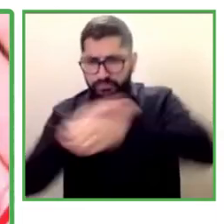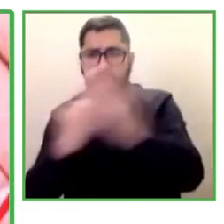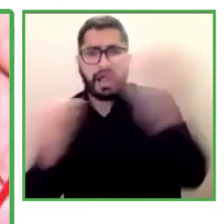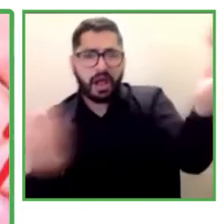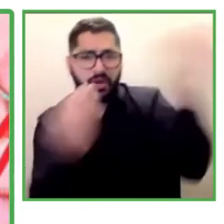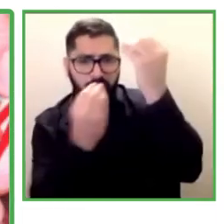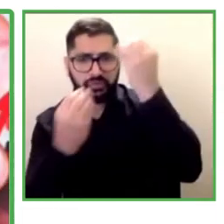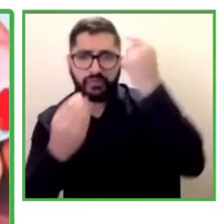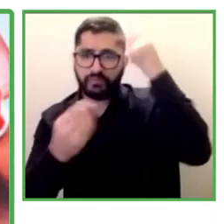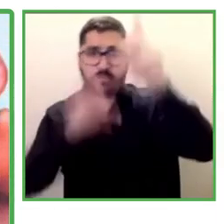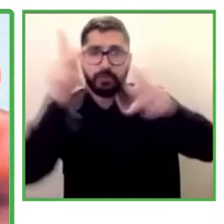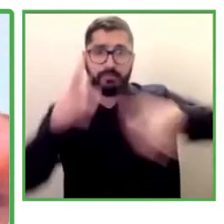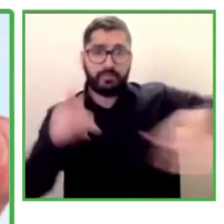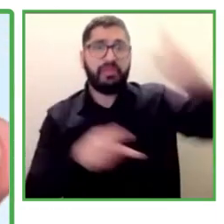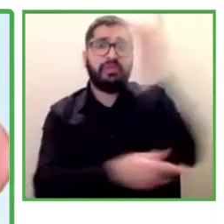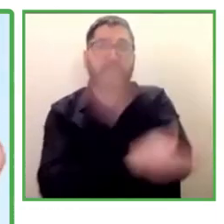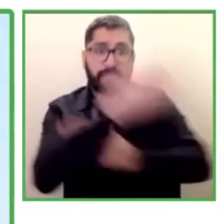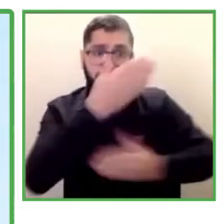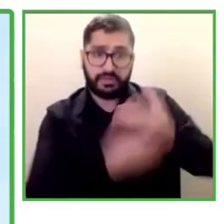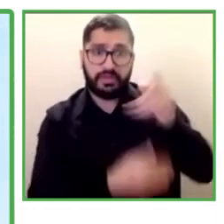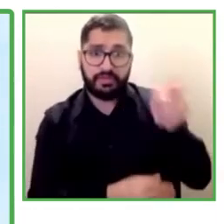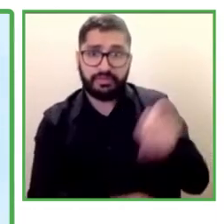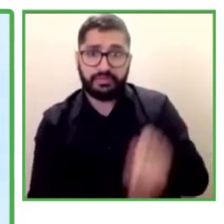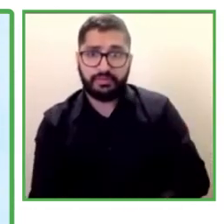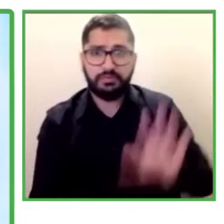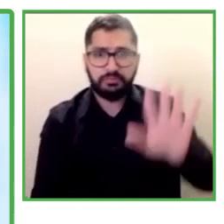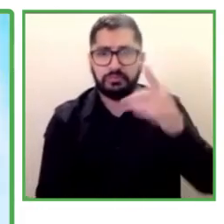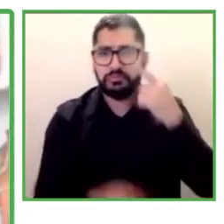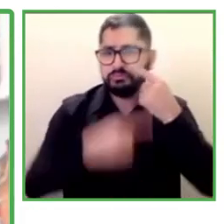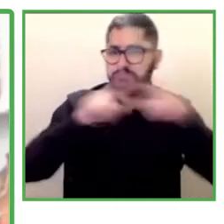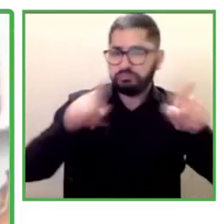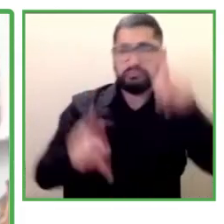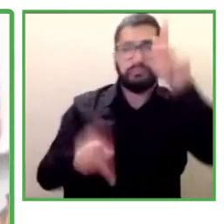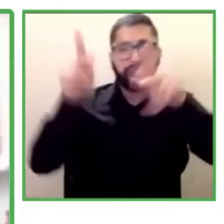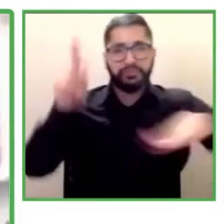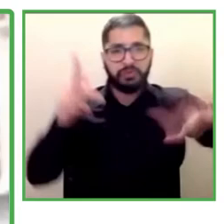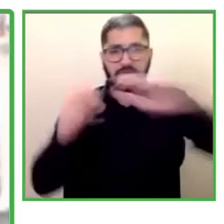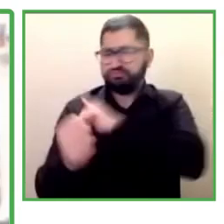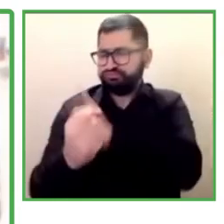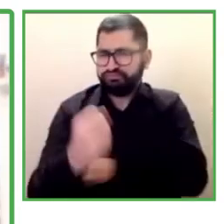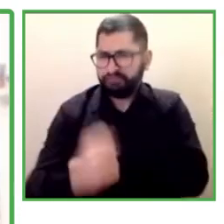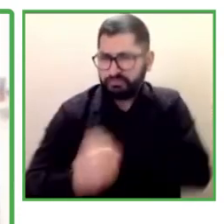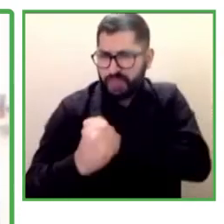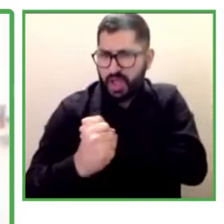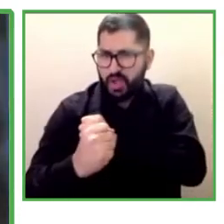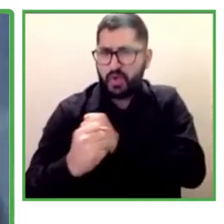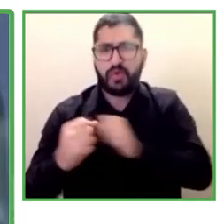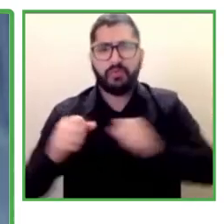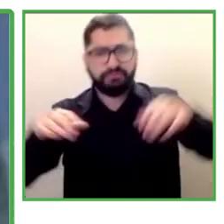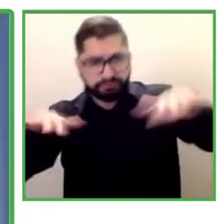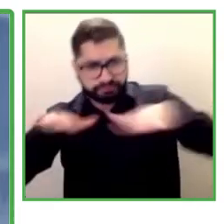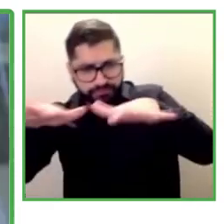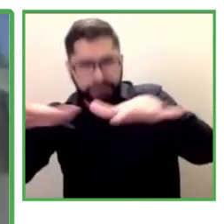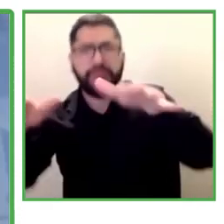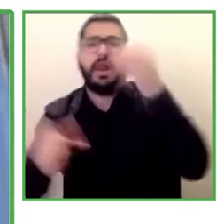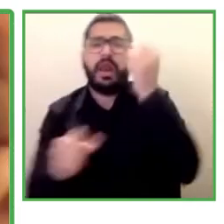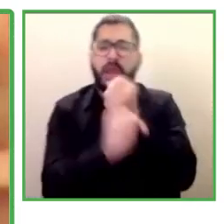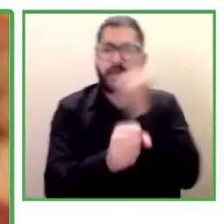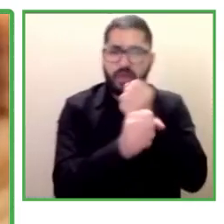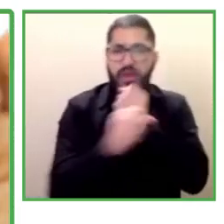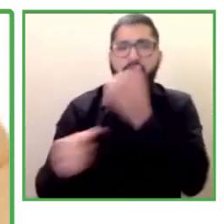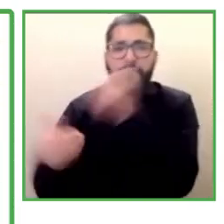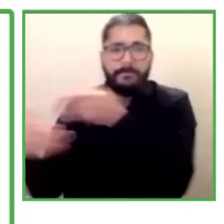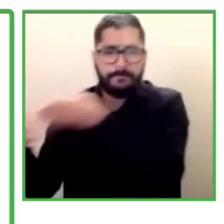based for disabled people and the lack of knowledge for business people. The different obstacles